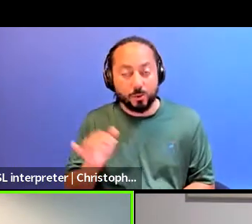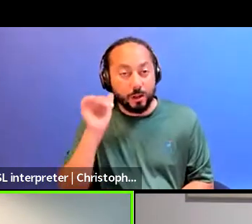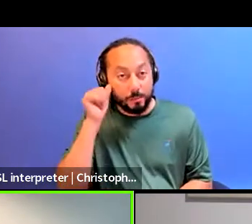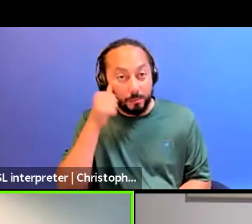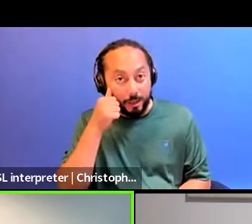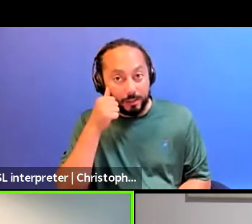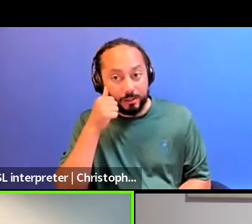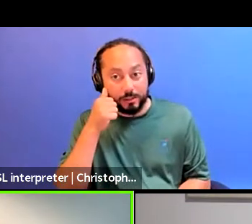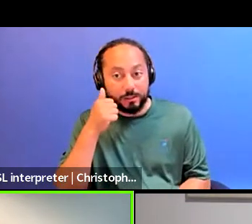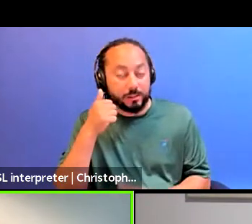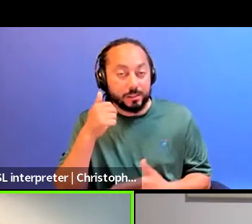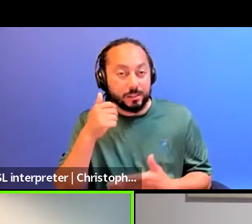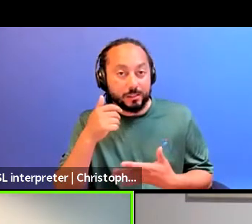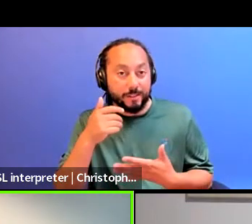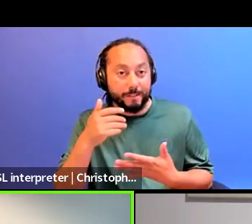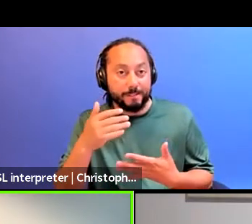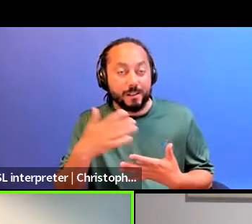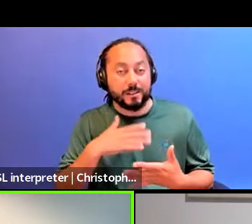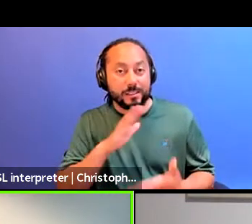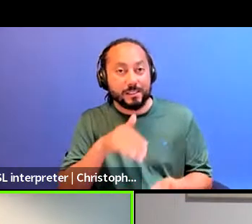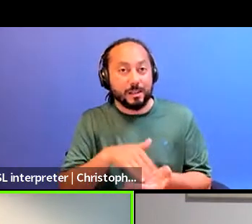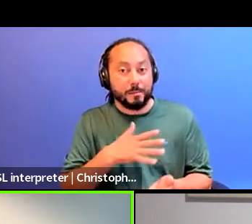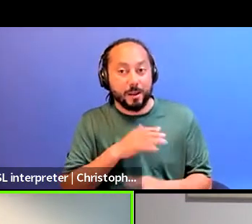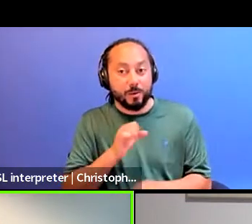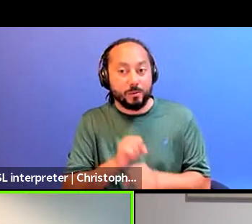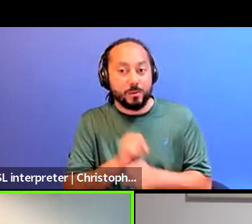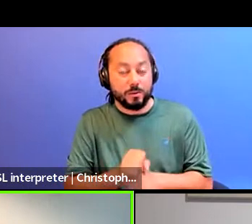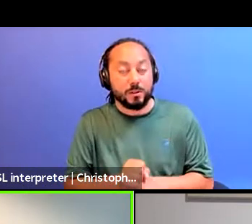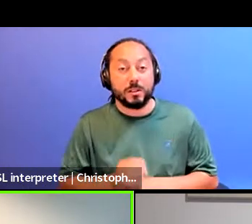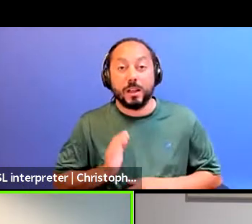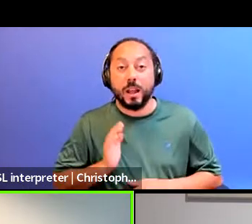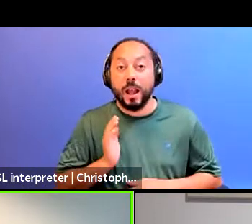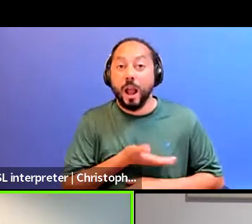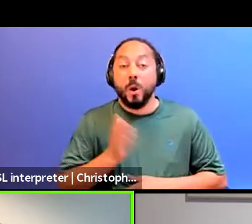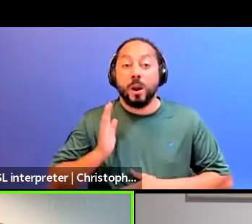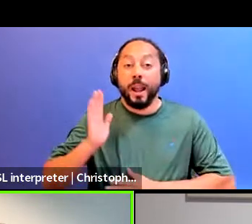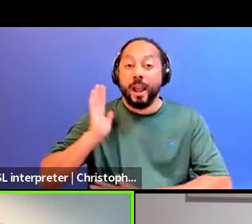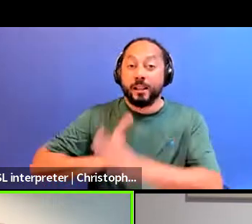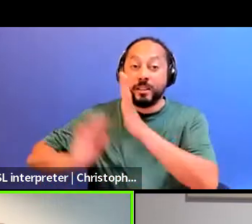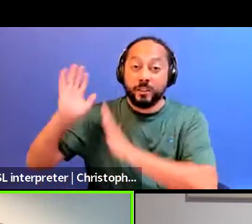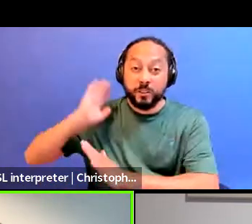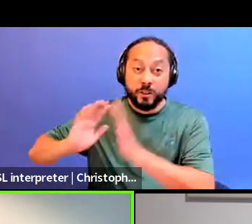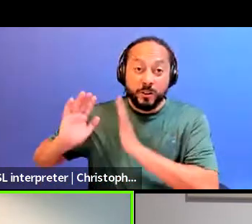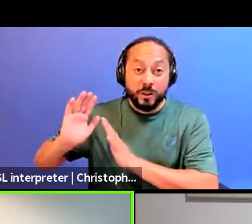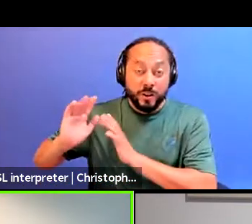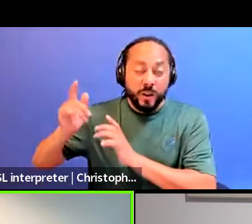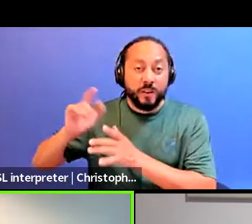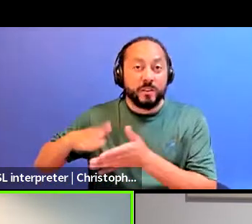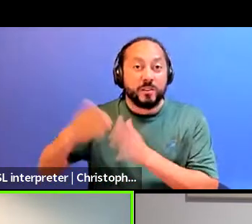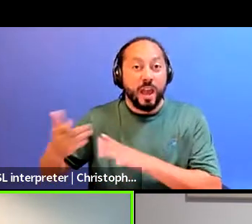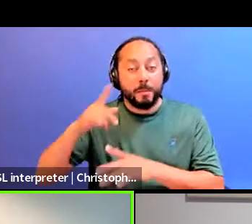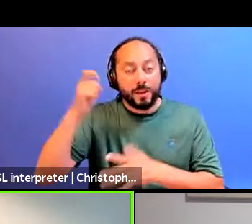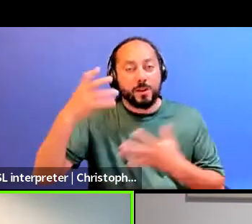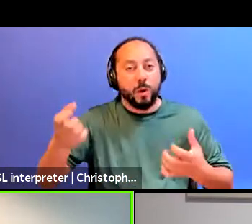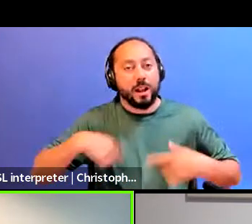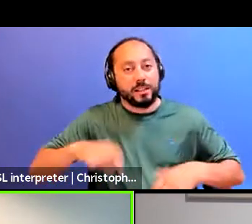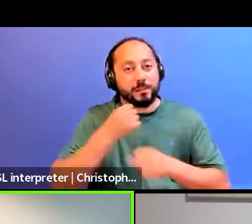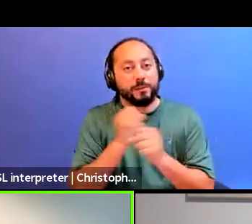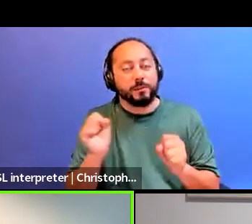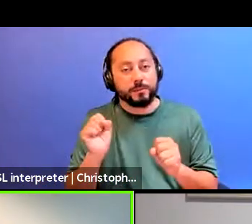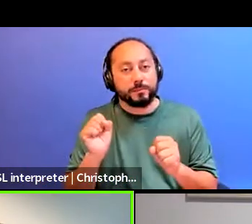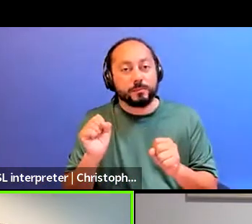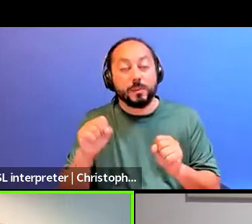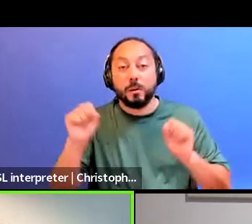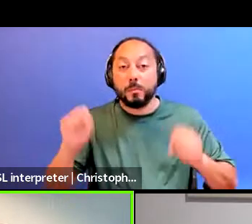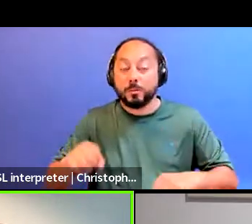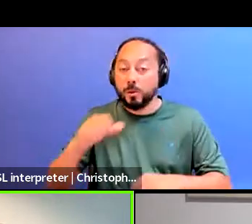some of the basic center of my work is that people died, our ancestors died because they wanted us to be free. We might not be free in the way that they had envisioned,